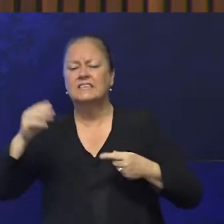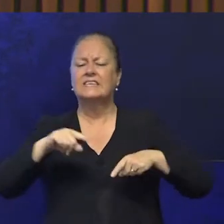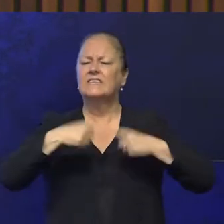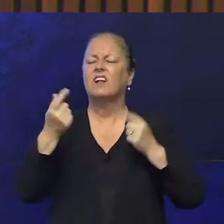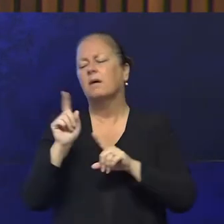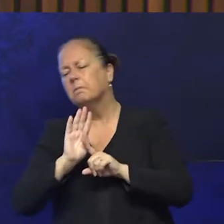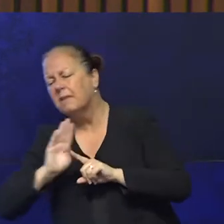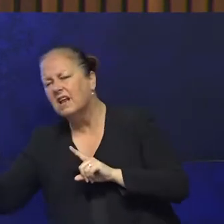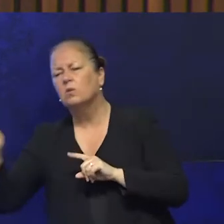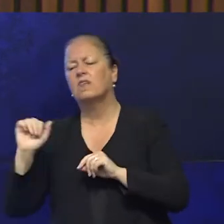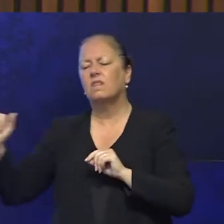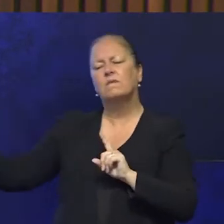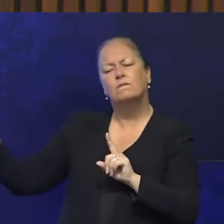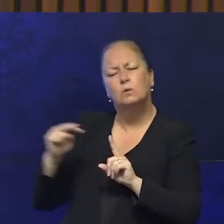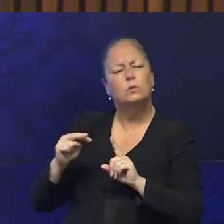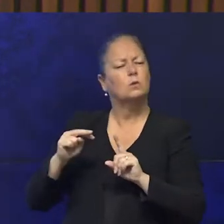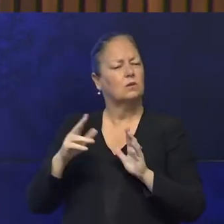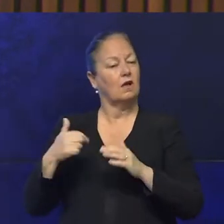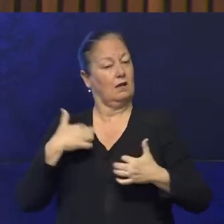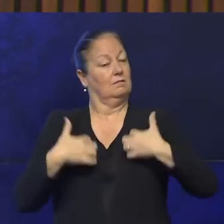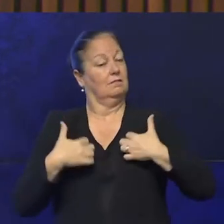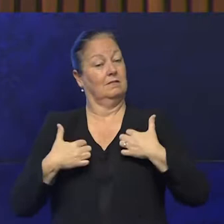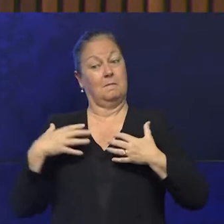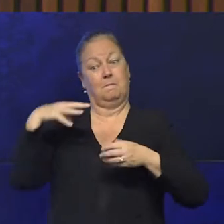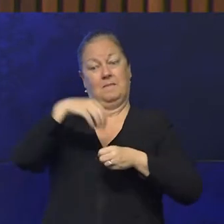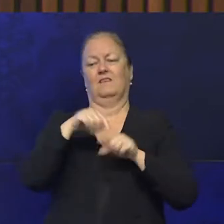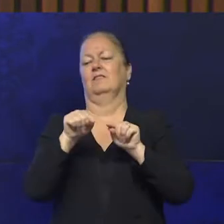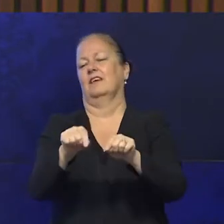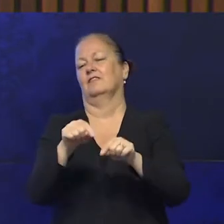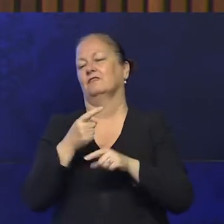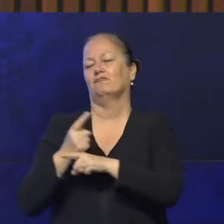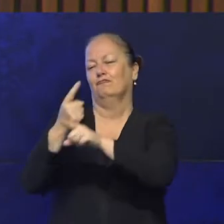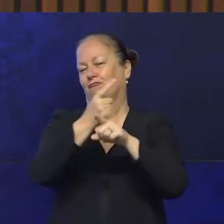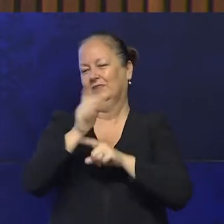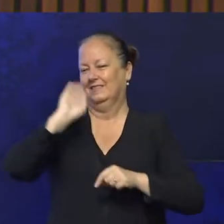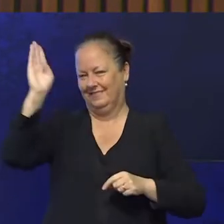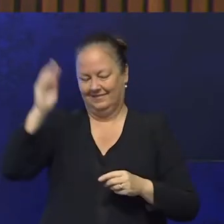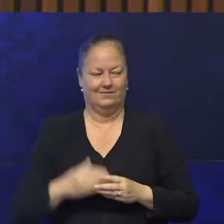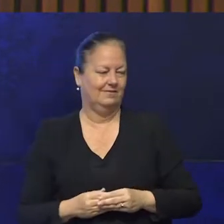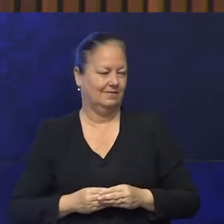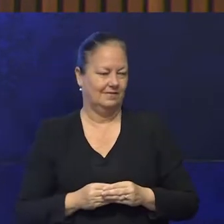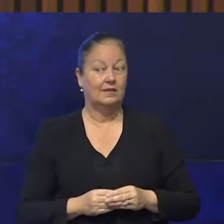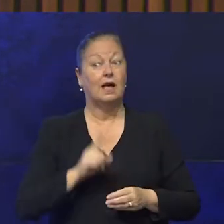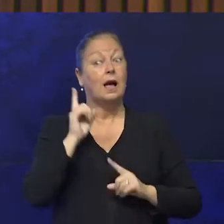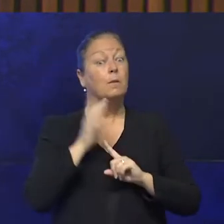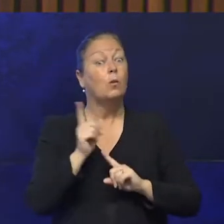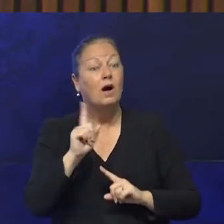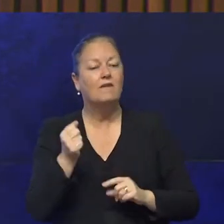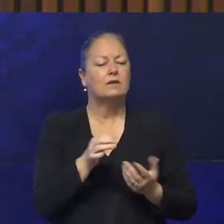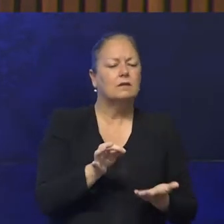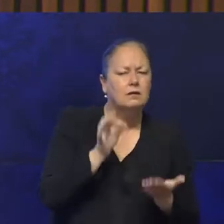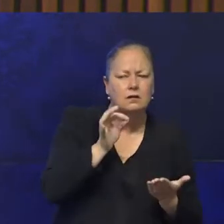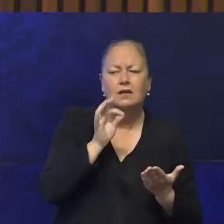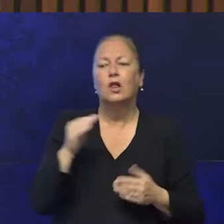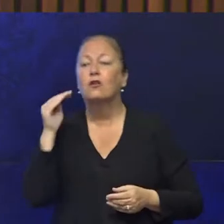forward to being part of that conversation today as well. But importantly, we do have meal breaks. And so